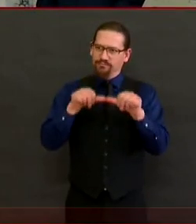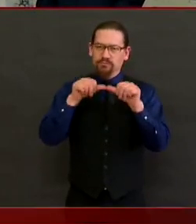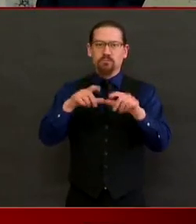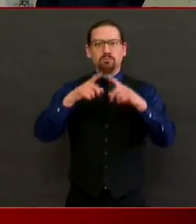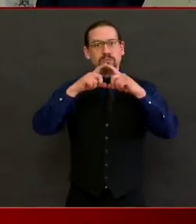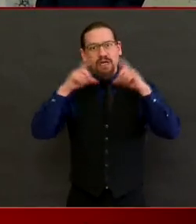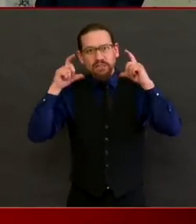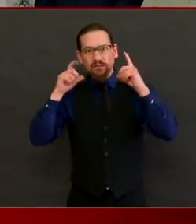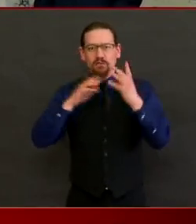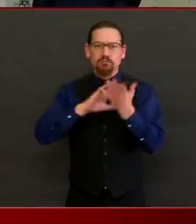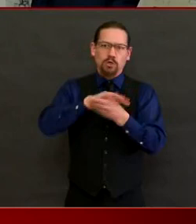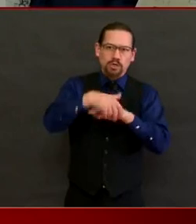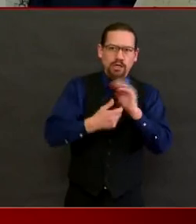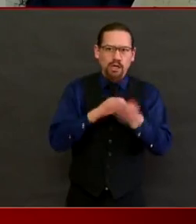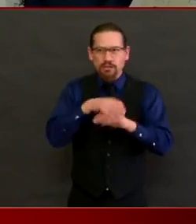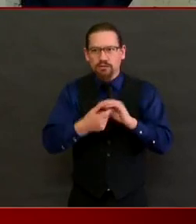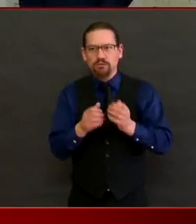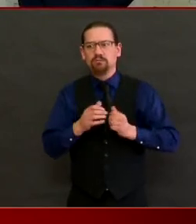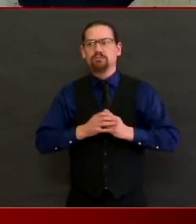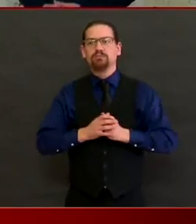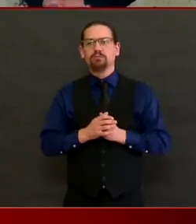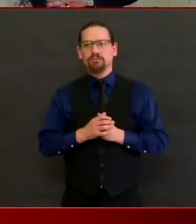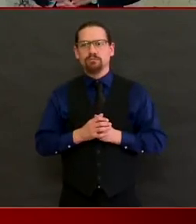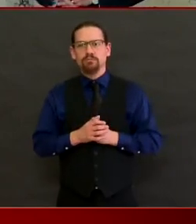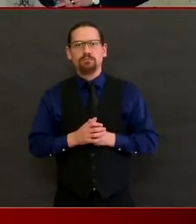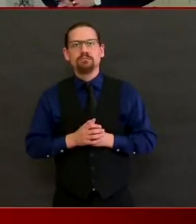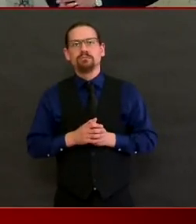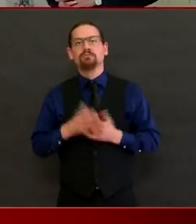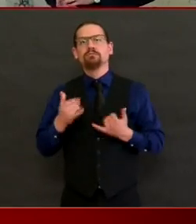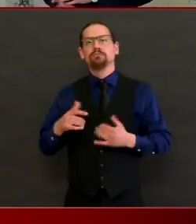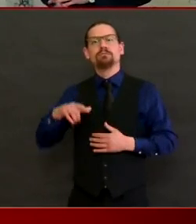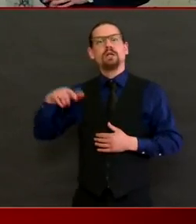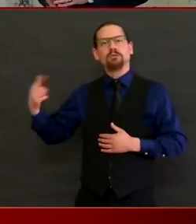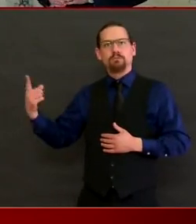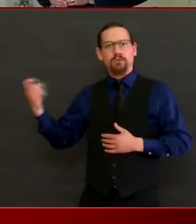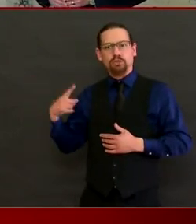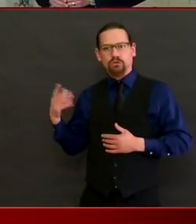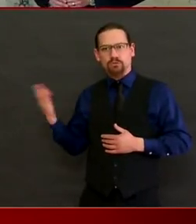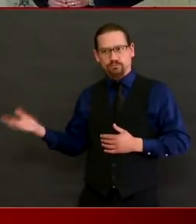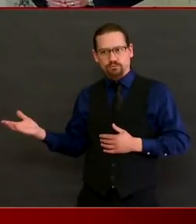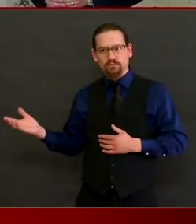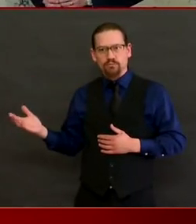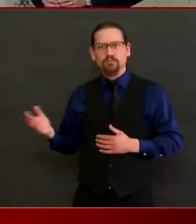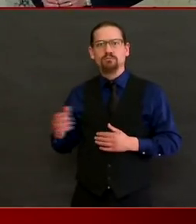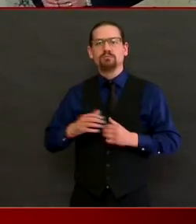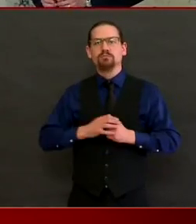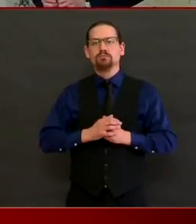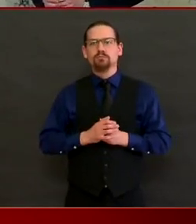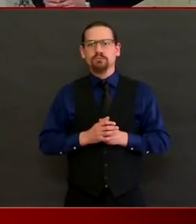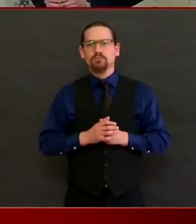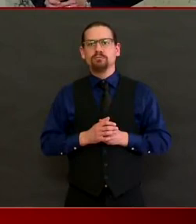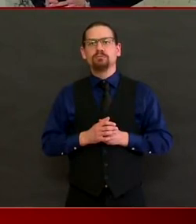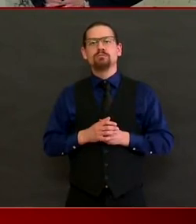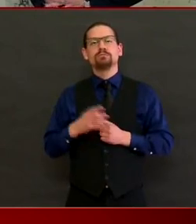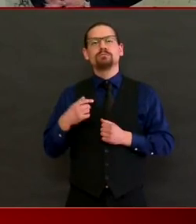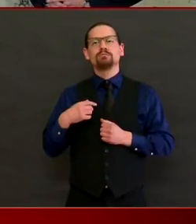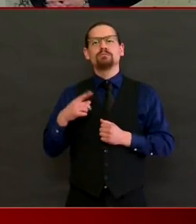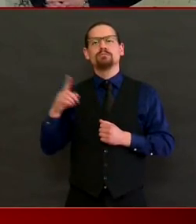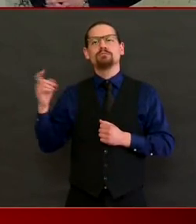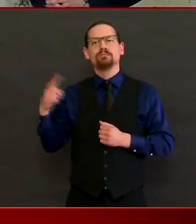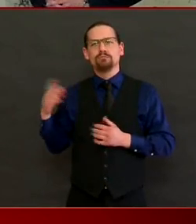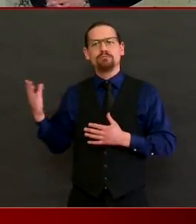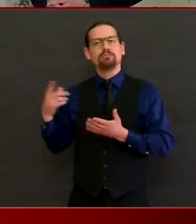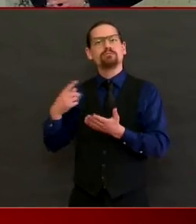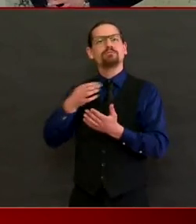Richard Asenoff of Convergence RI asks, Have you been in contact with community development corporations such as One Neighborhood Builders